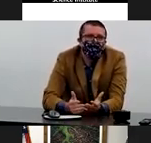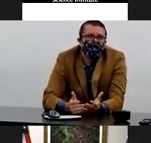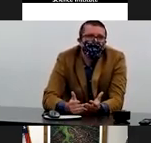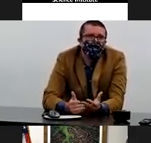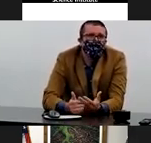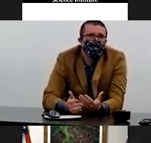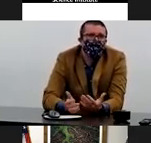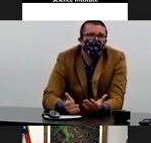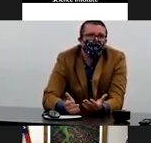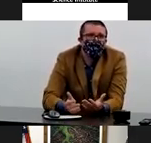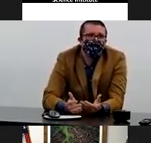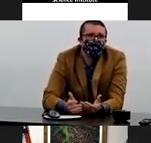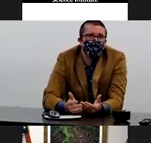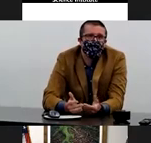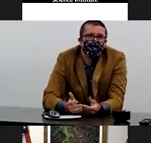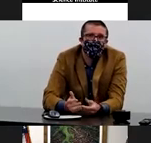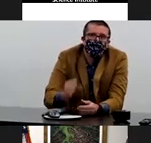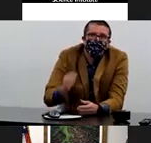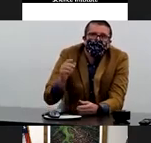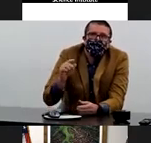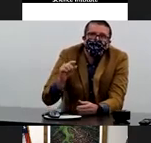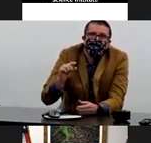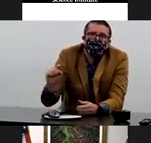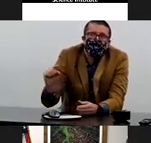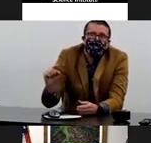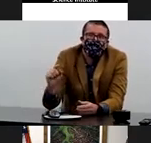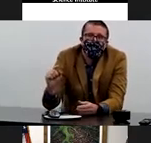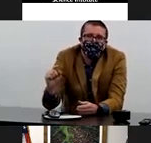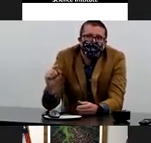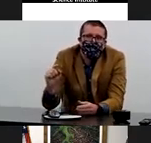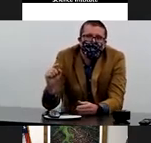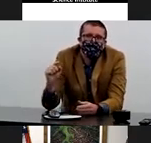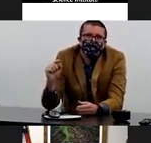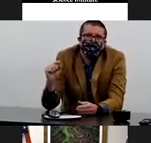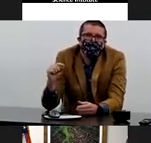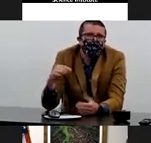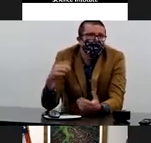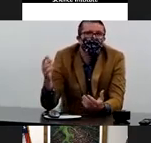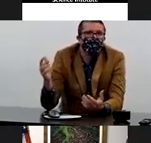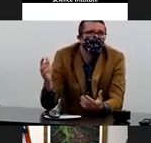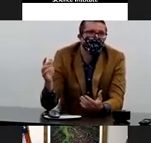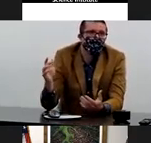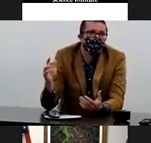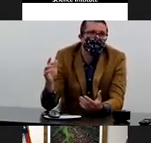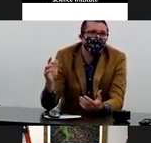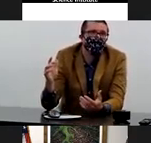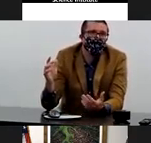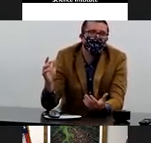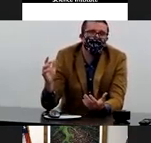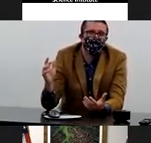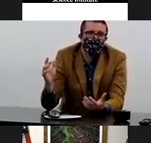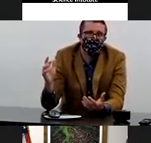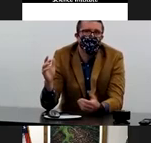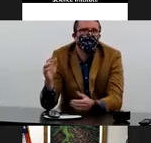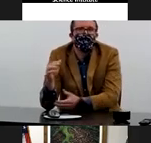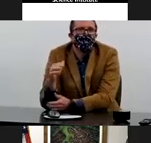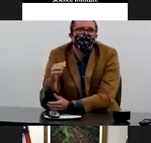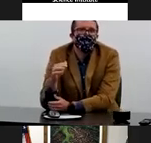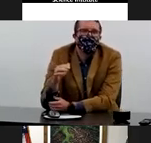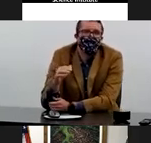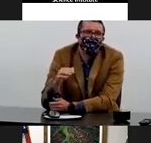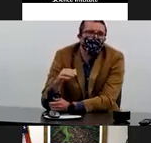ratio we see in their antibody over time. And so in purple at the bottom, that's a person that survived COVID infection.